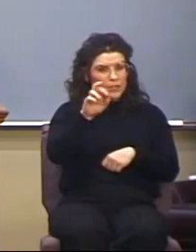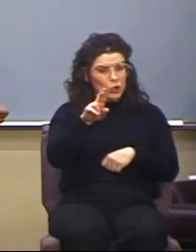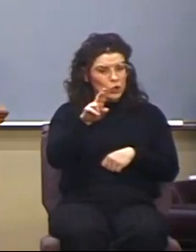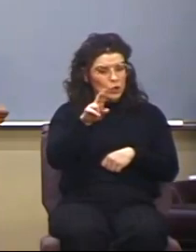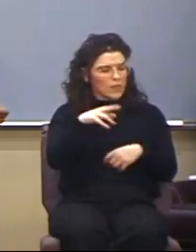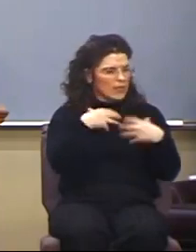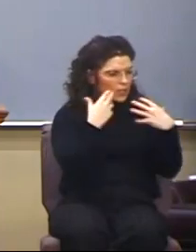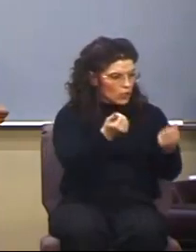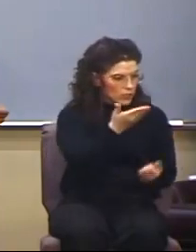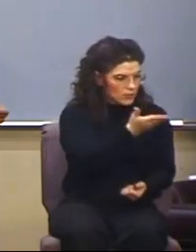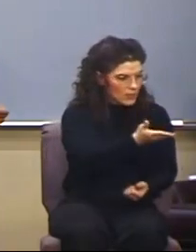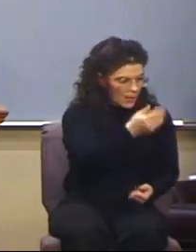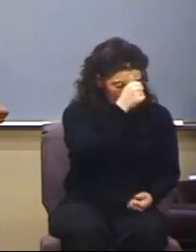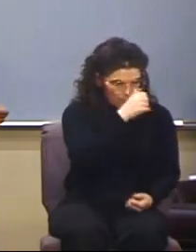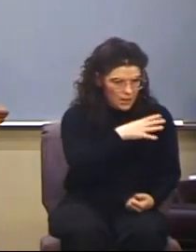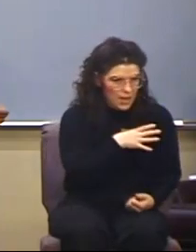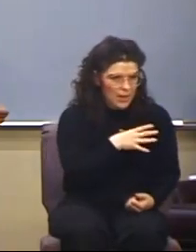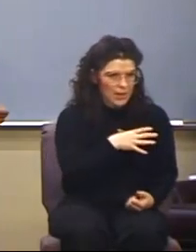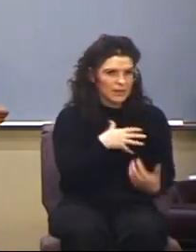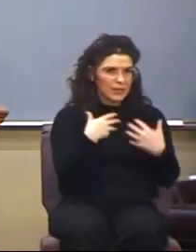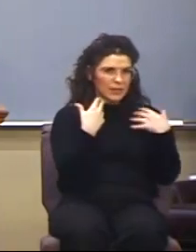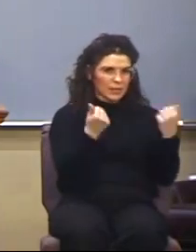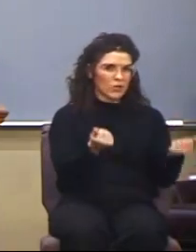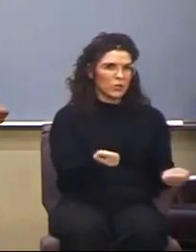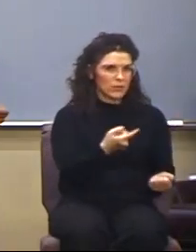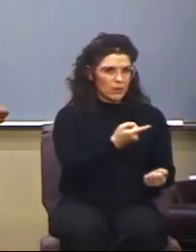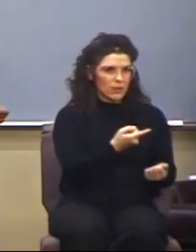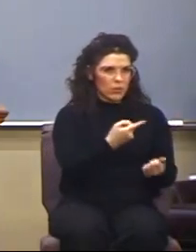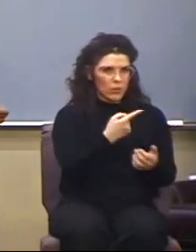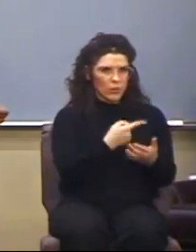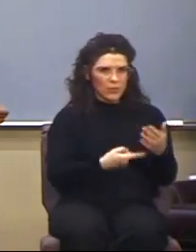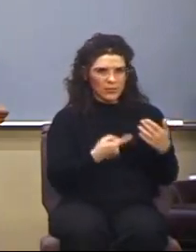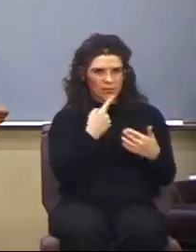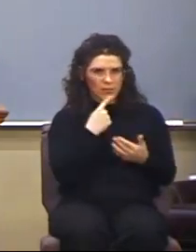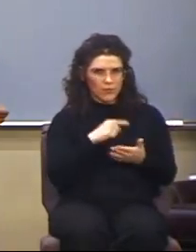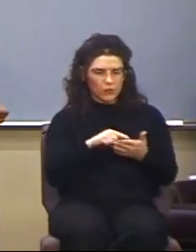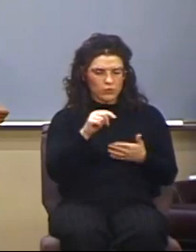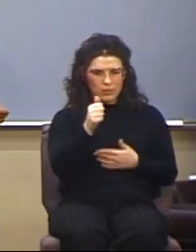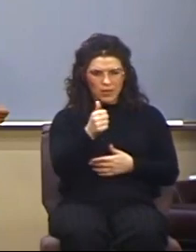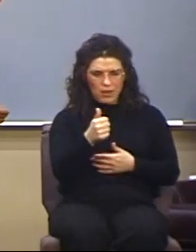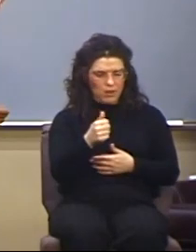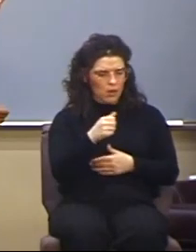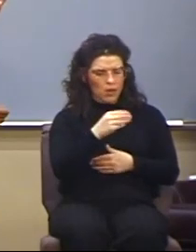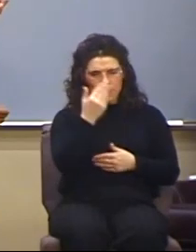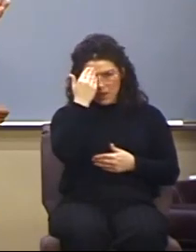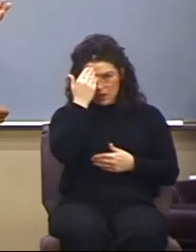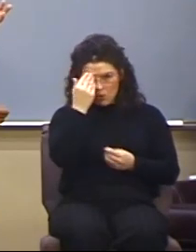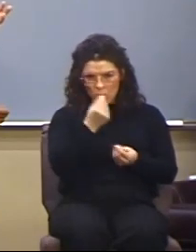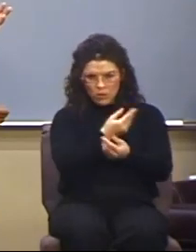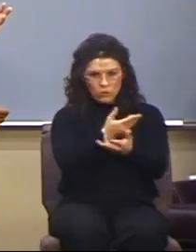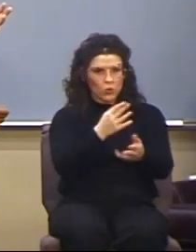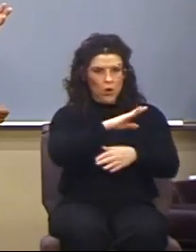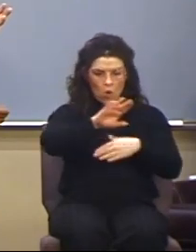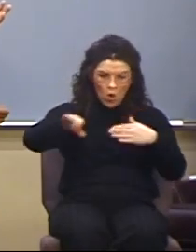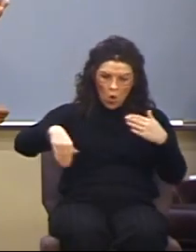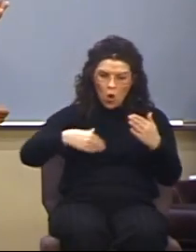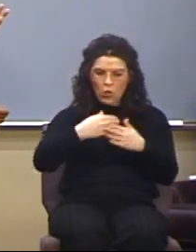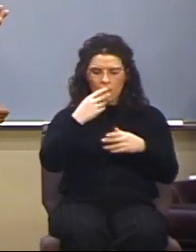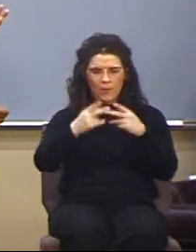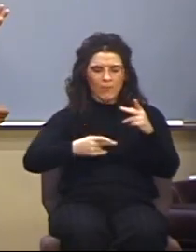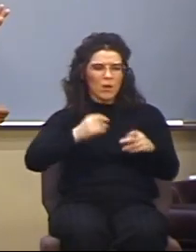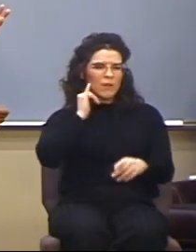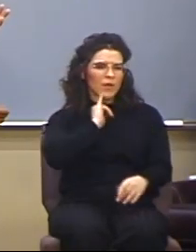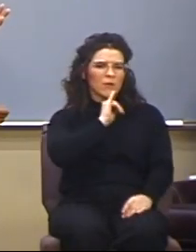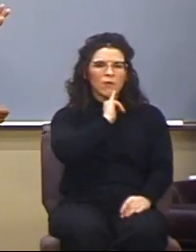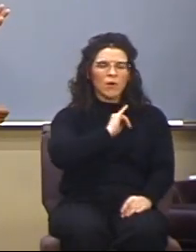after Peter heals the impotent man, what does he say in verse 10? Be it known unto you, and to all the people of Israel, by the